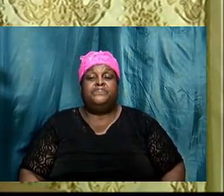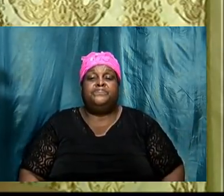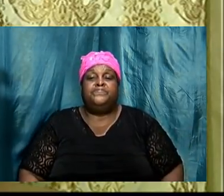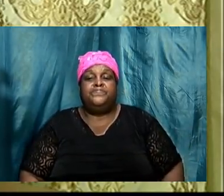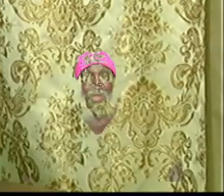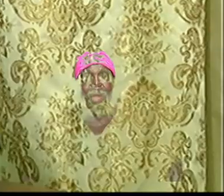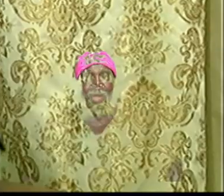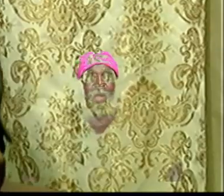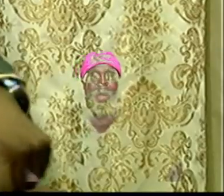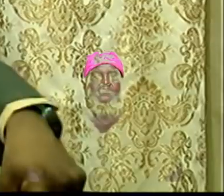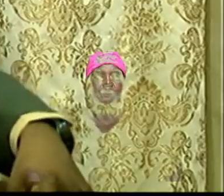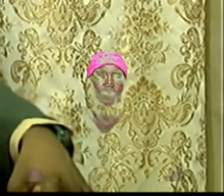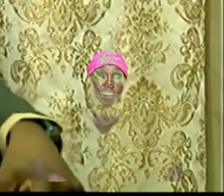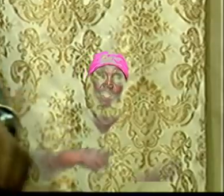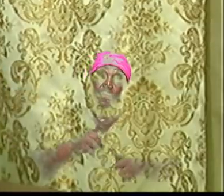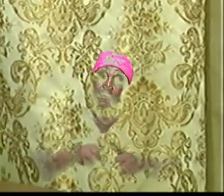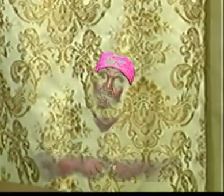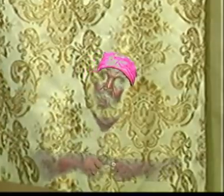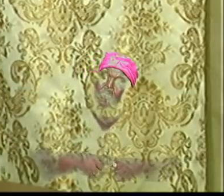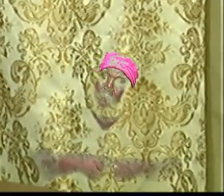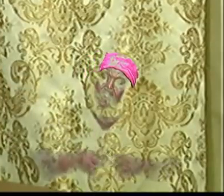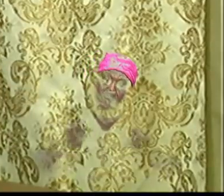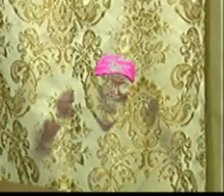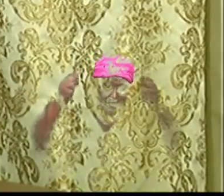when in doubt stay out